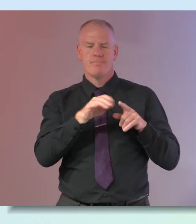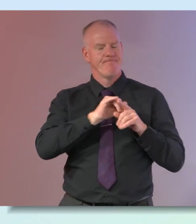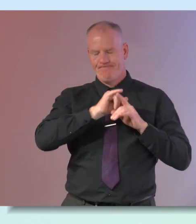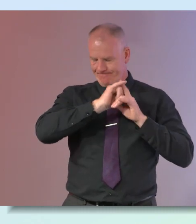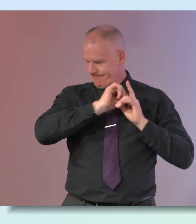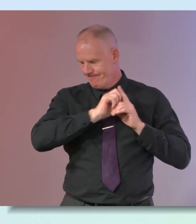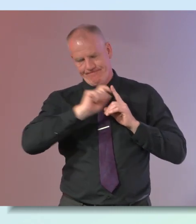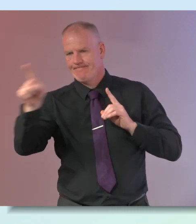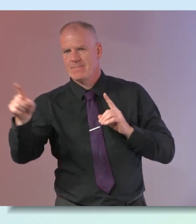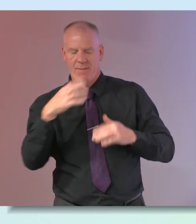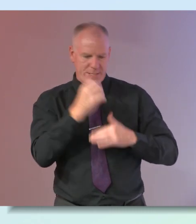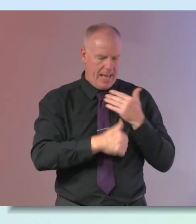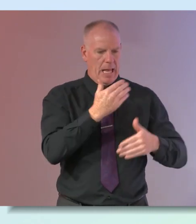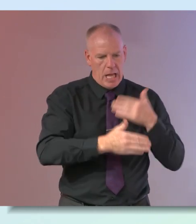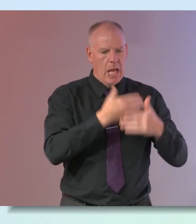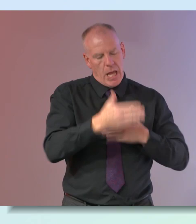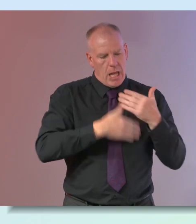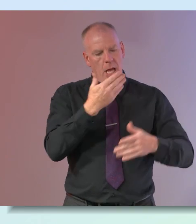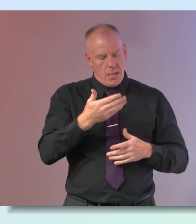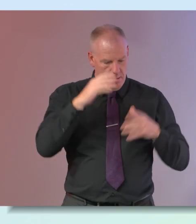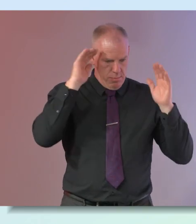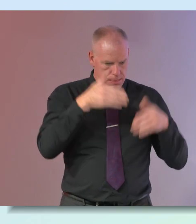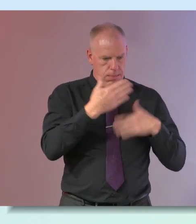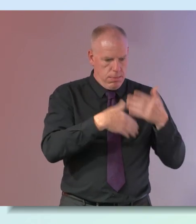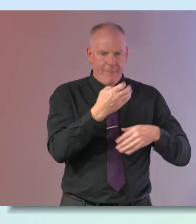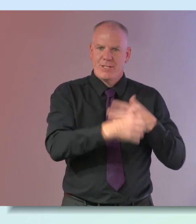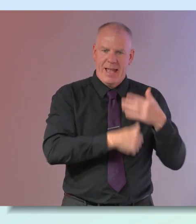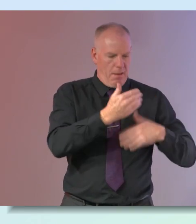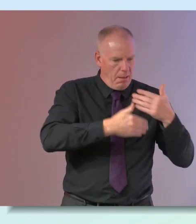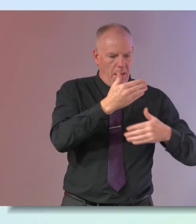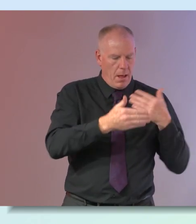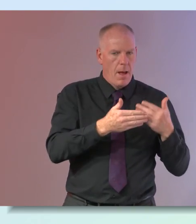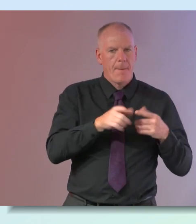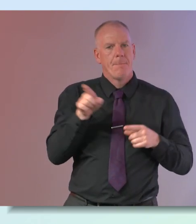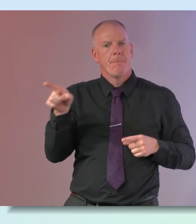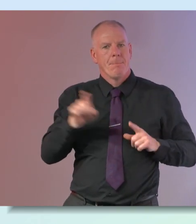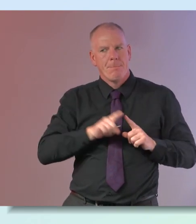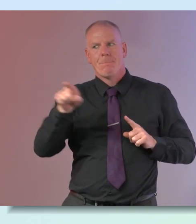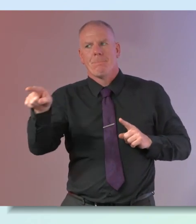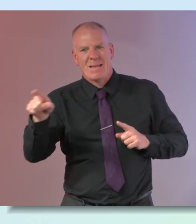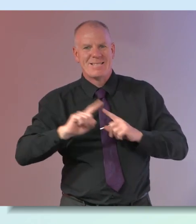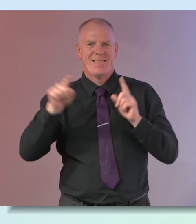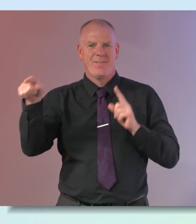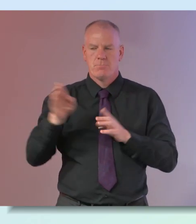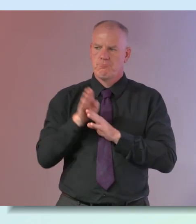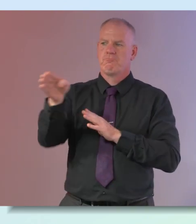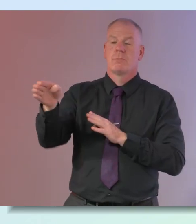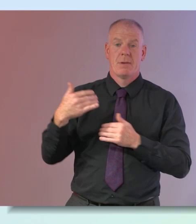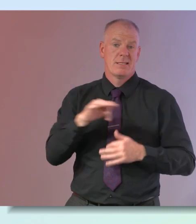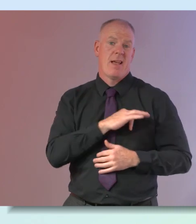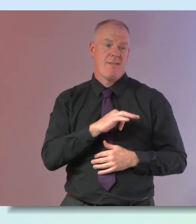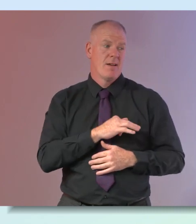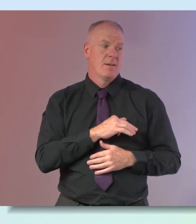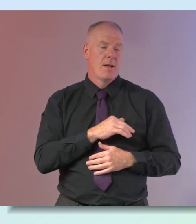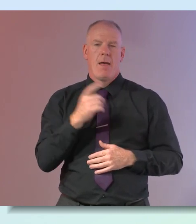in day out day and day out at home in the circle of your day and it's just to have something different so i'm finding